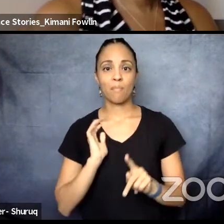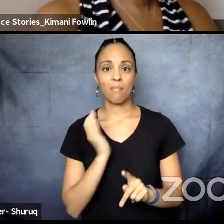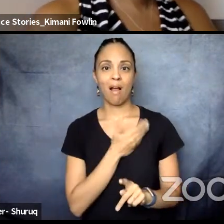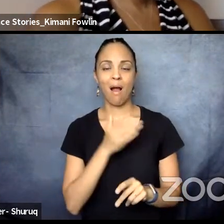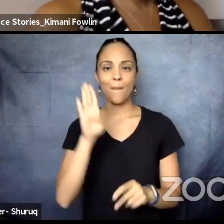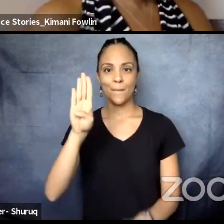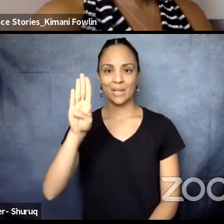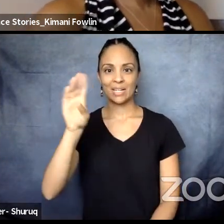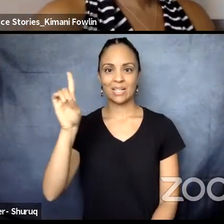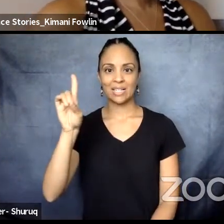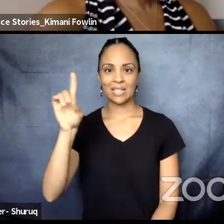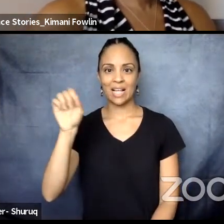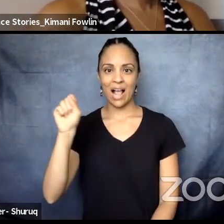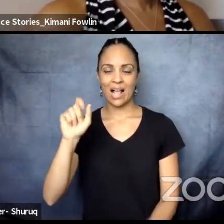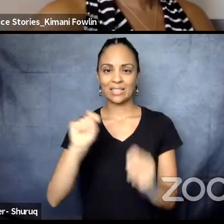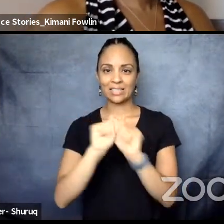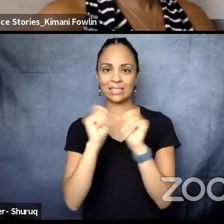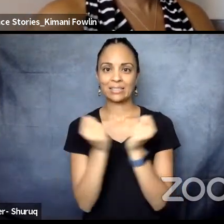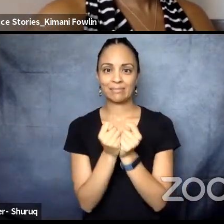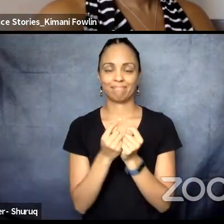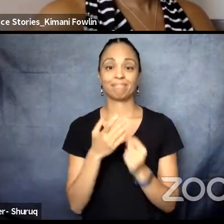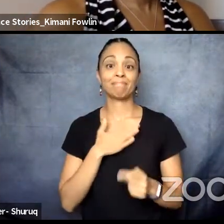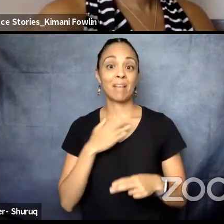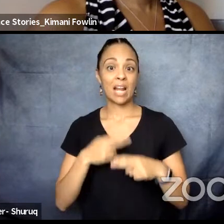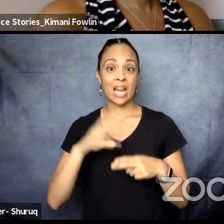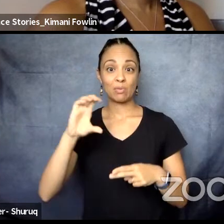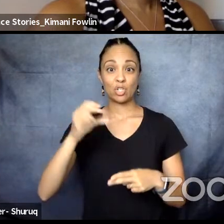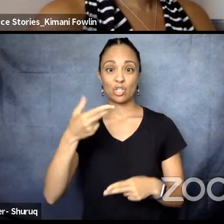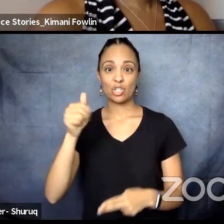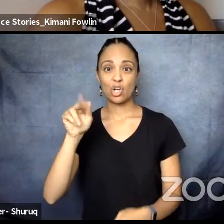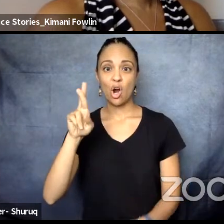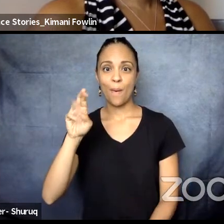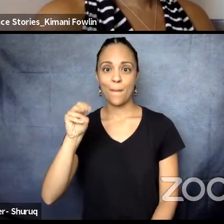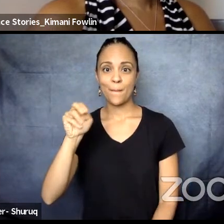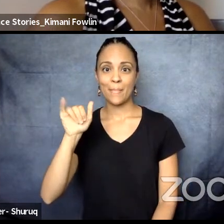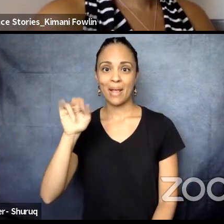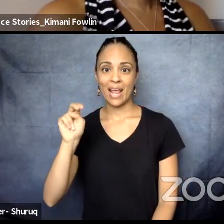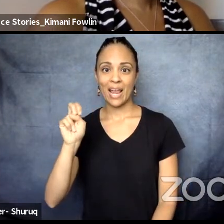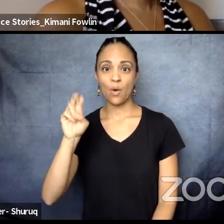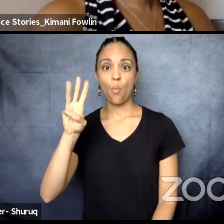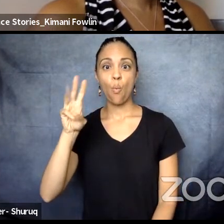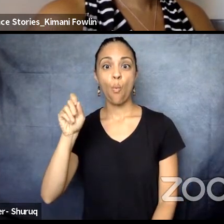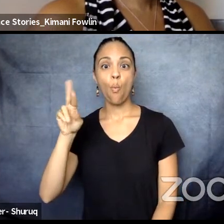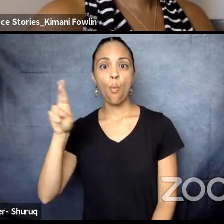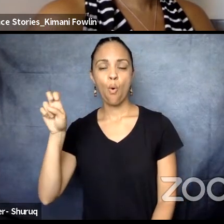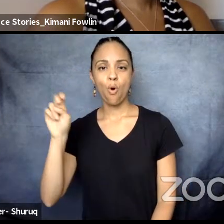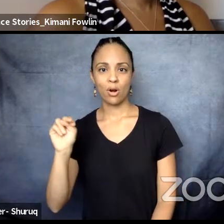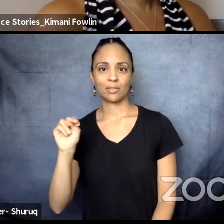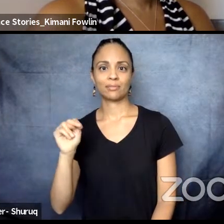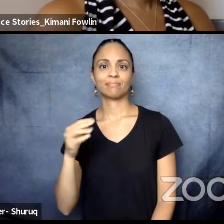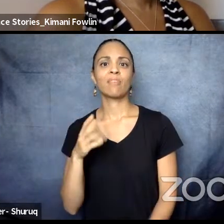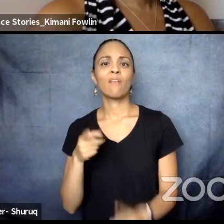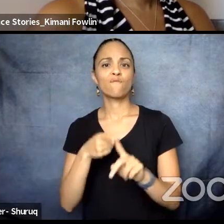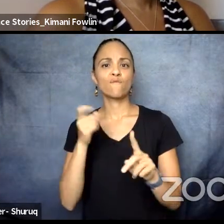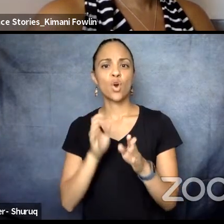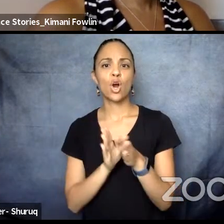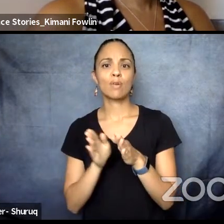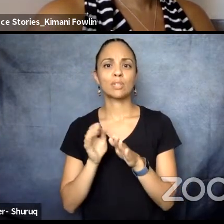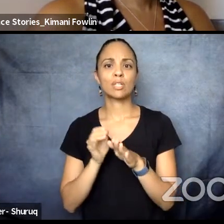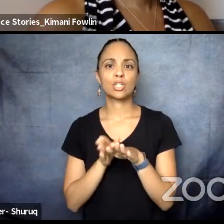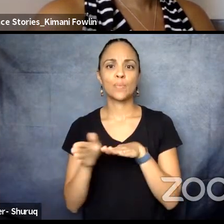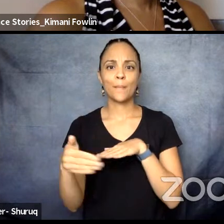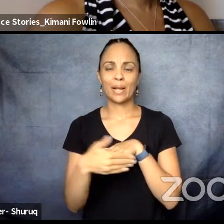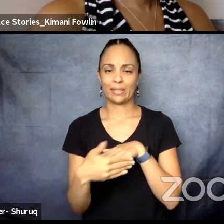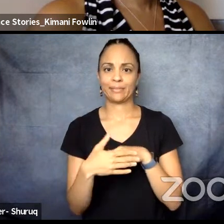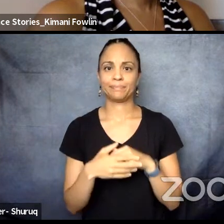I am a Jamaican. I am the great-granddaughter of Ida Boyd, granddaughter of Solomon Golson and Ruby